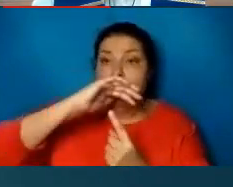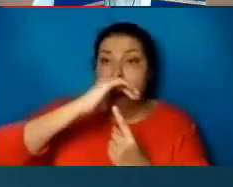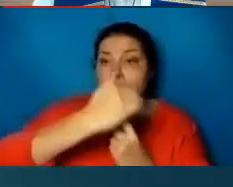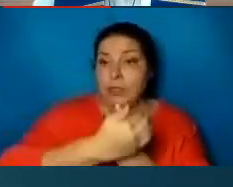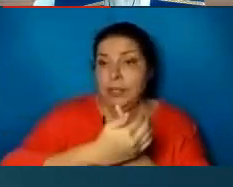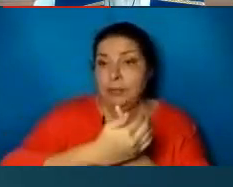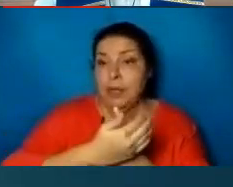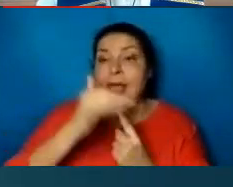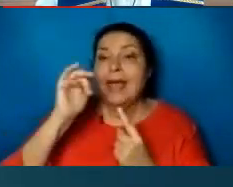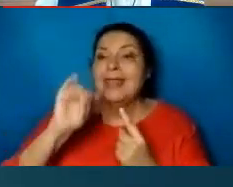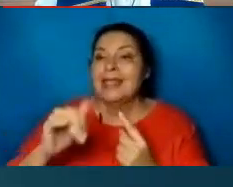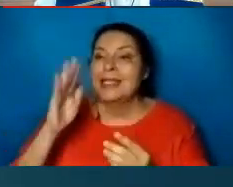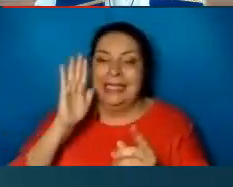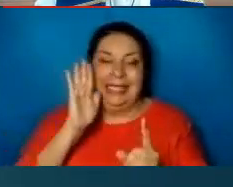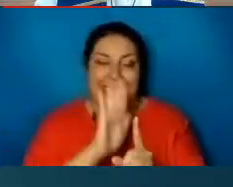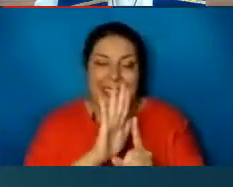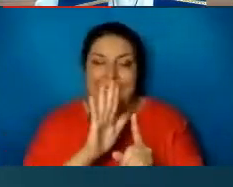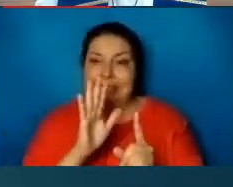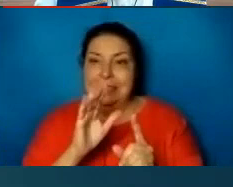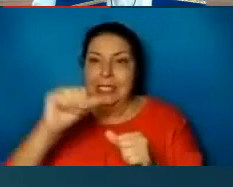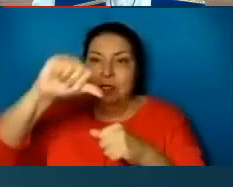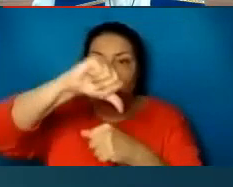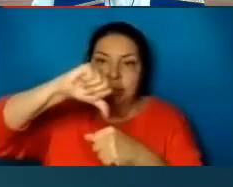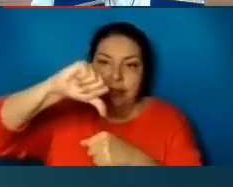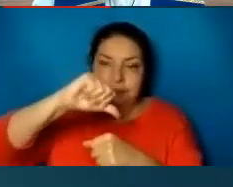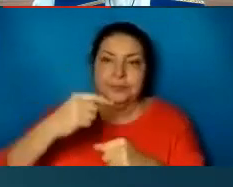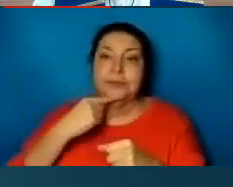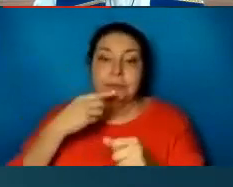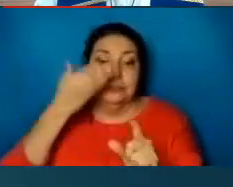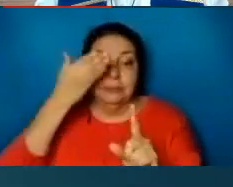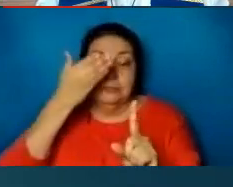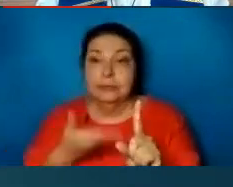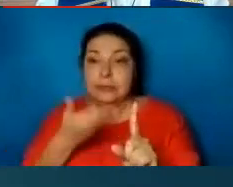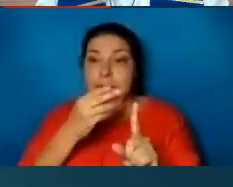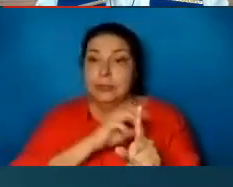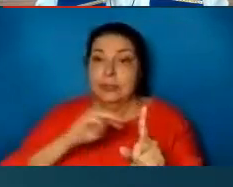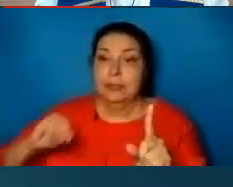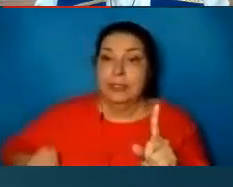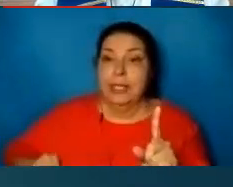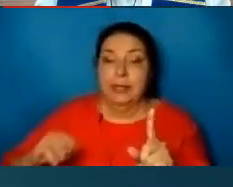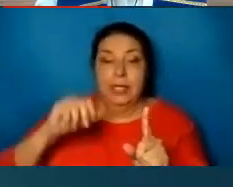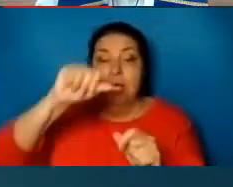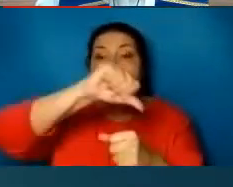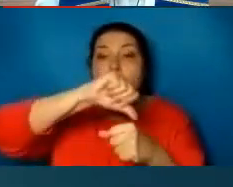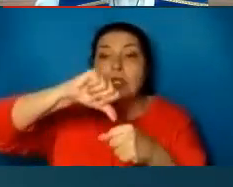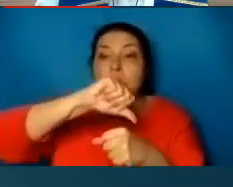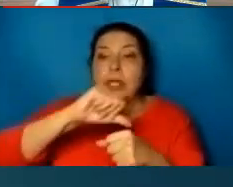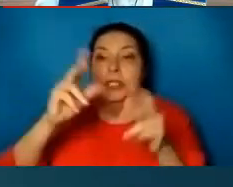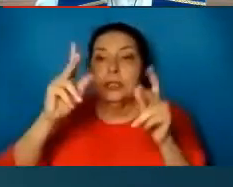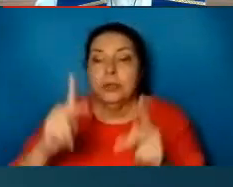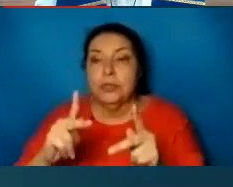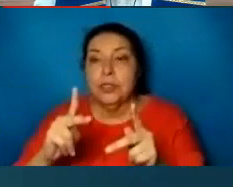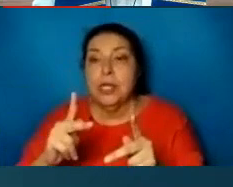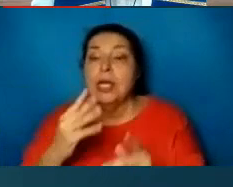is his anointing. He is saying that he is the Messiah, the anointed one for who the